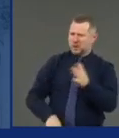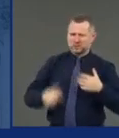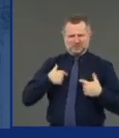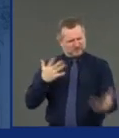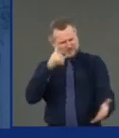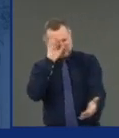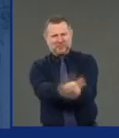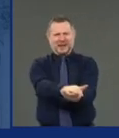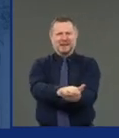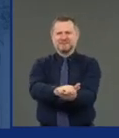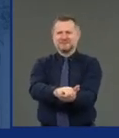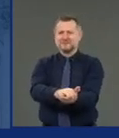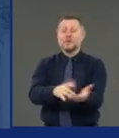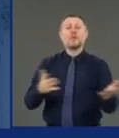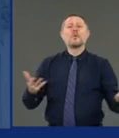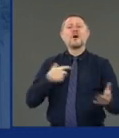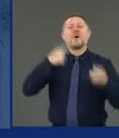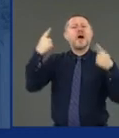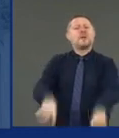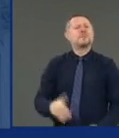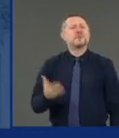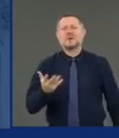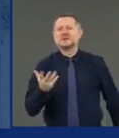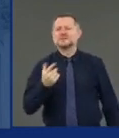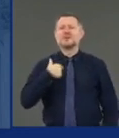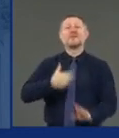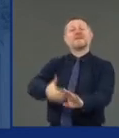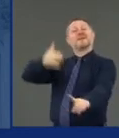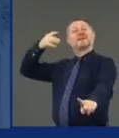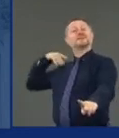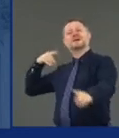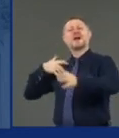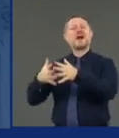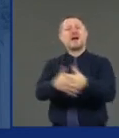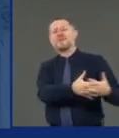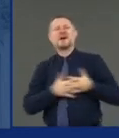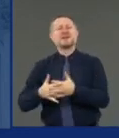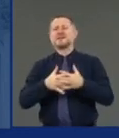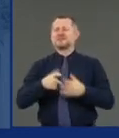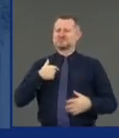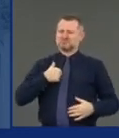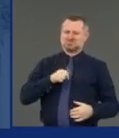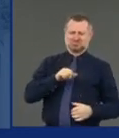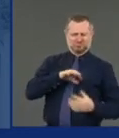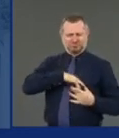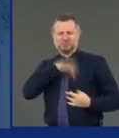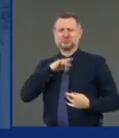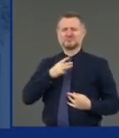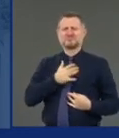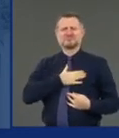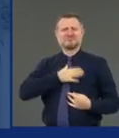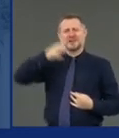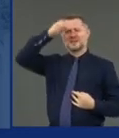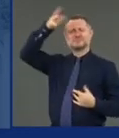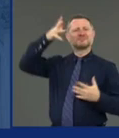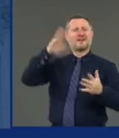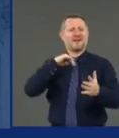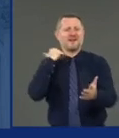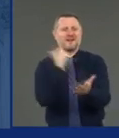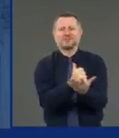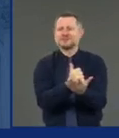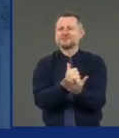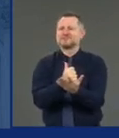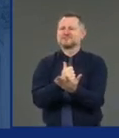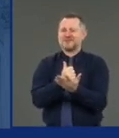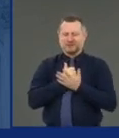happened to that American spirit? What happened to that concept of mutuality? You know, there is still